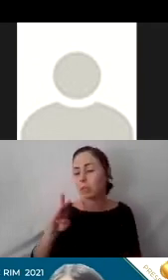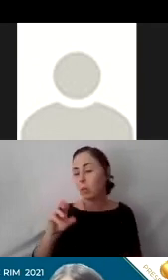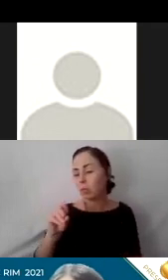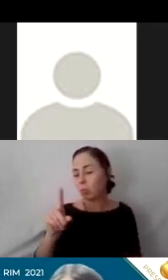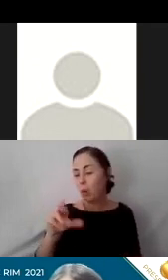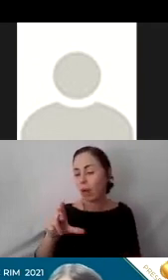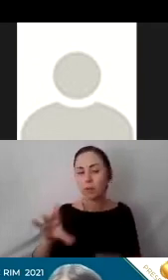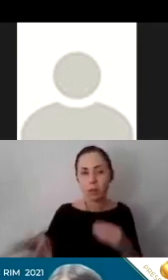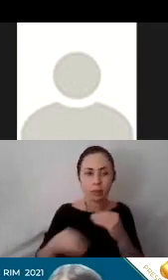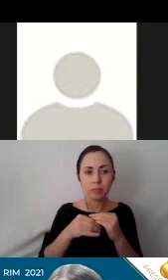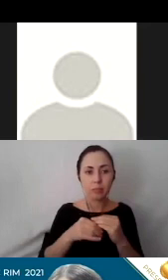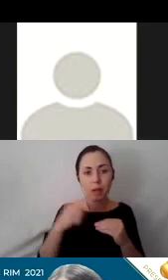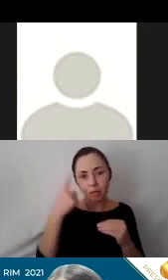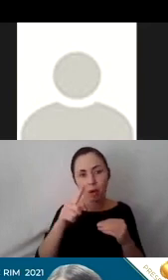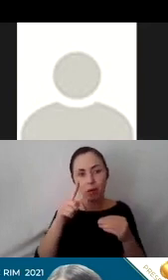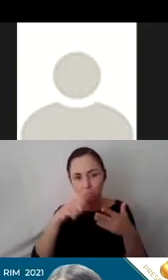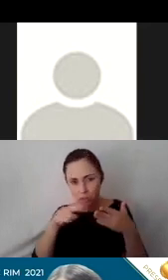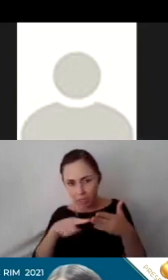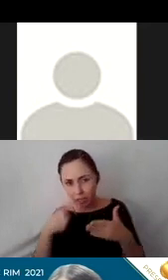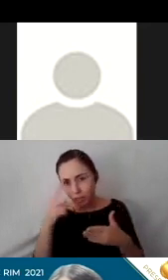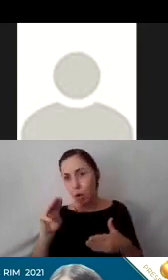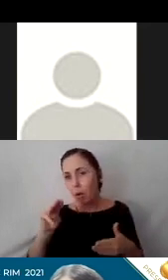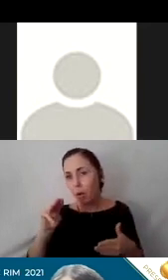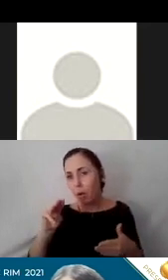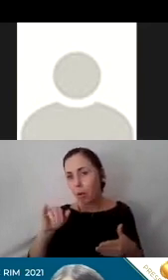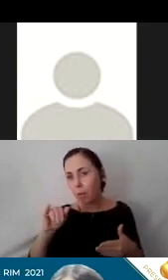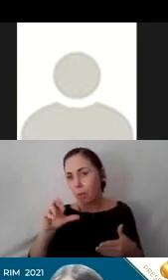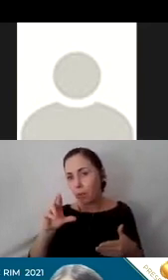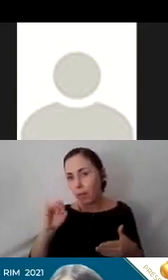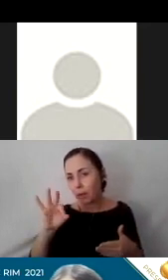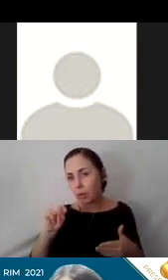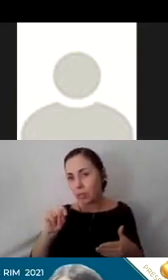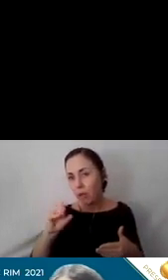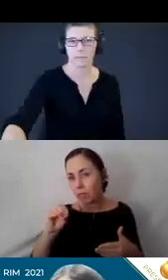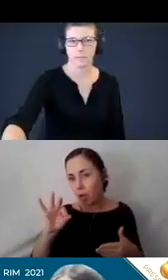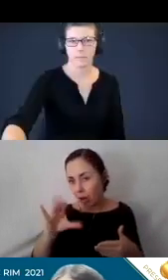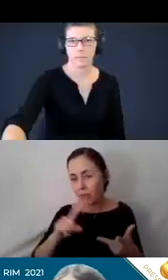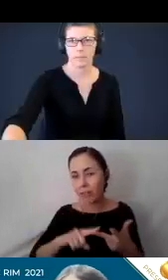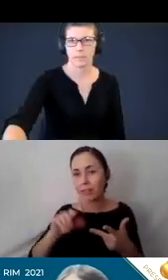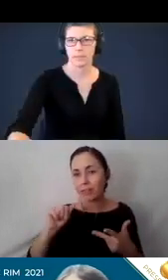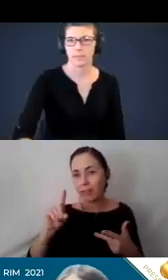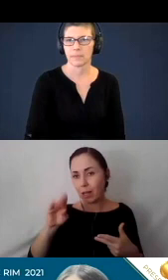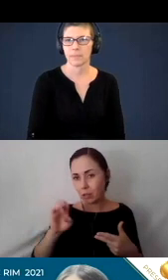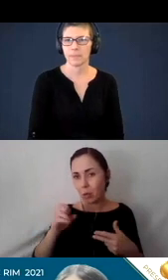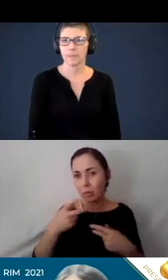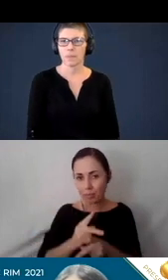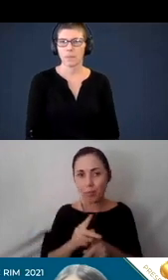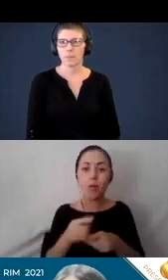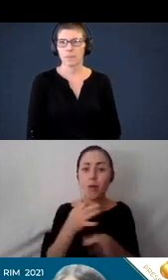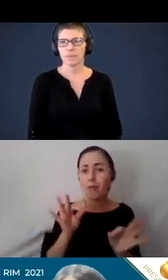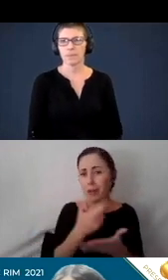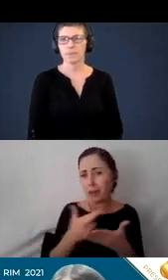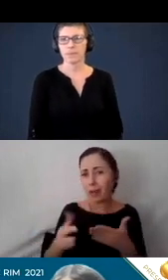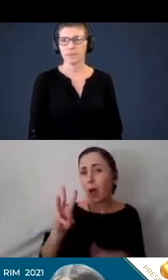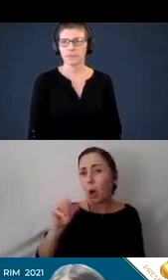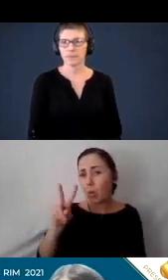accessibility checker that is available for Microsoft Office and Adobe products. There are also free resources such as Wave